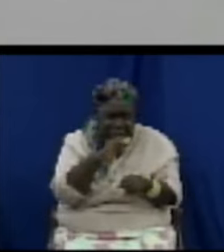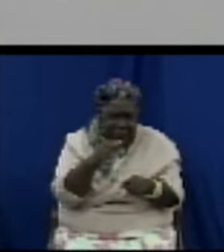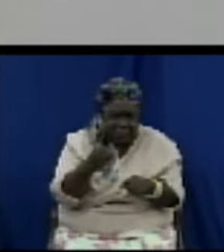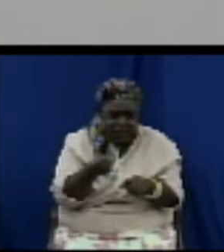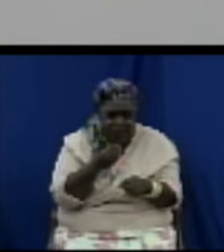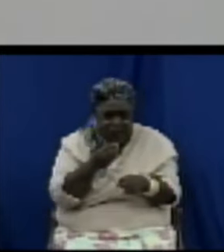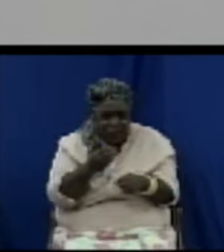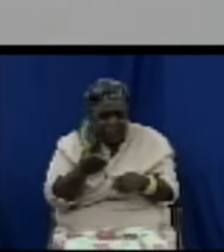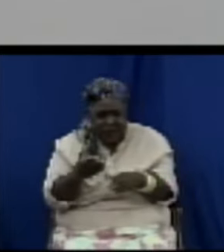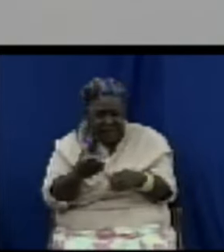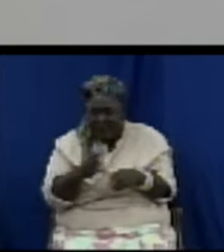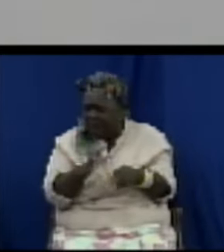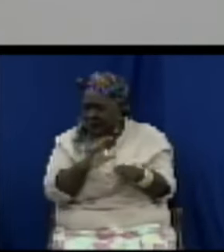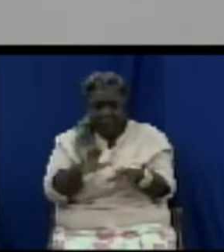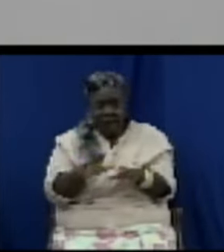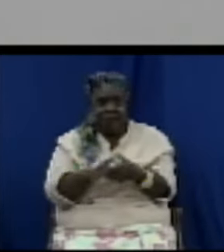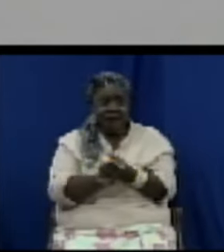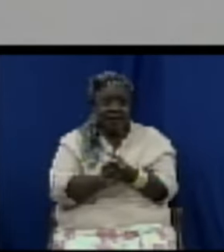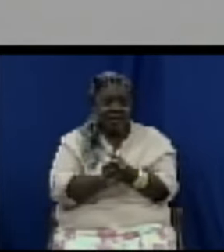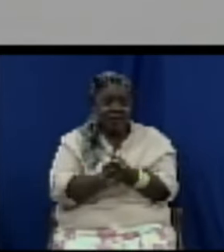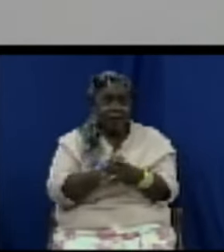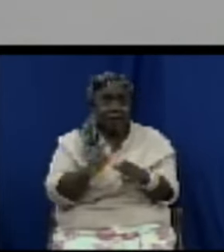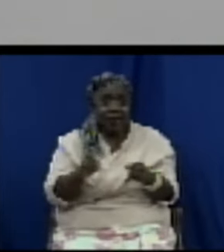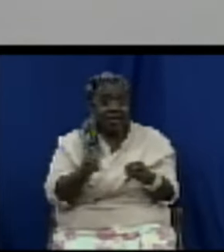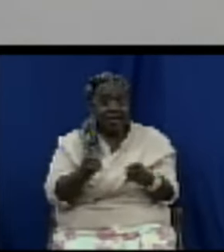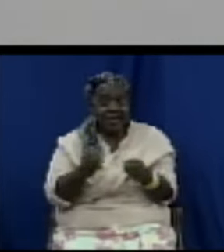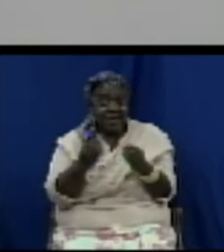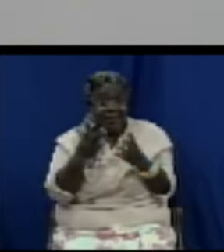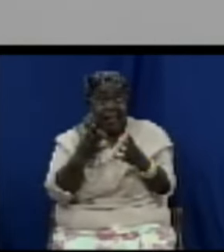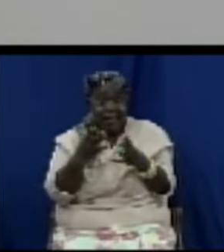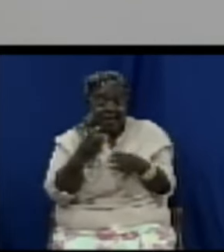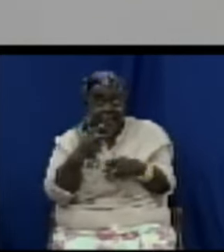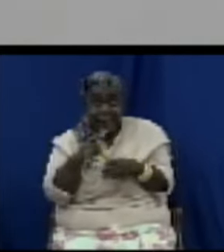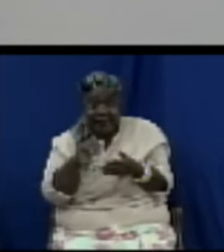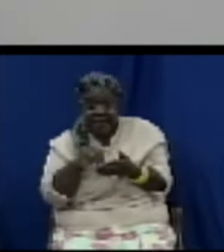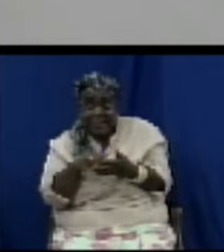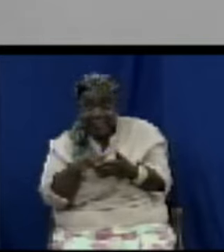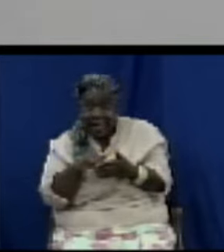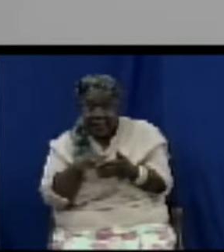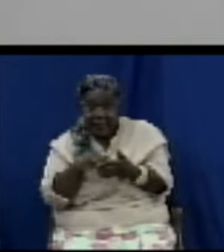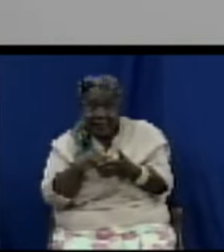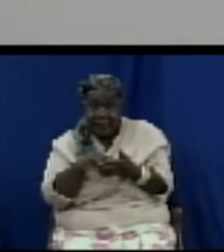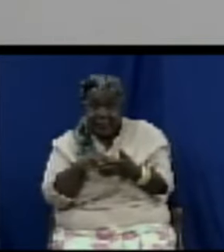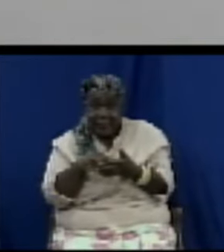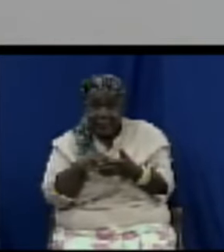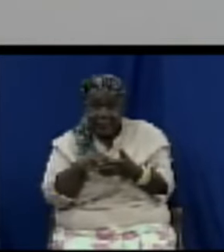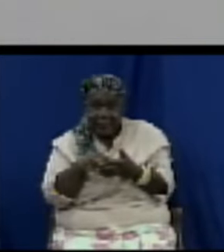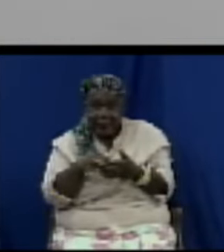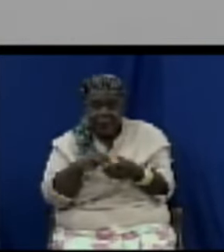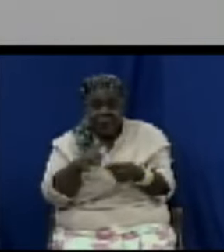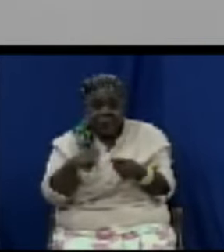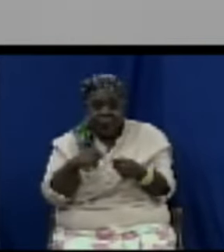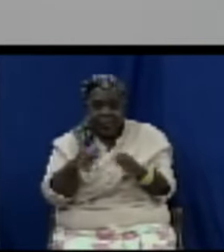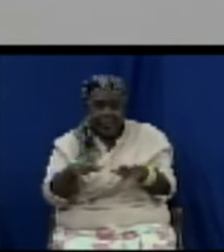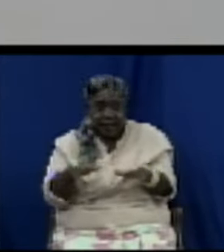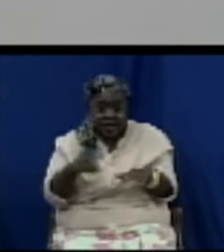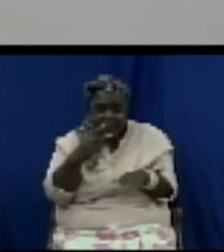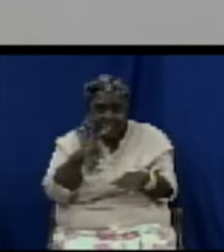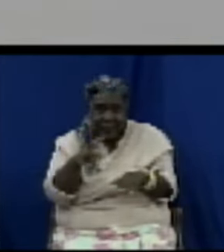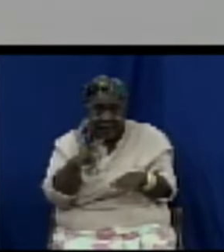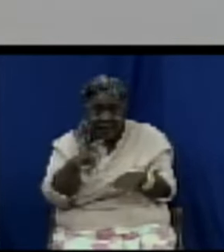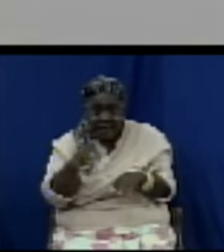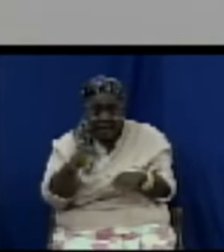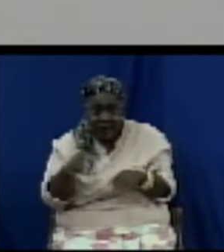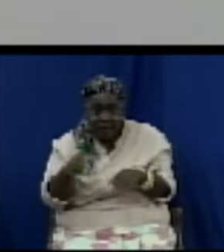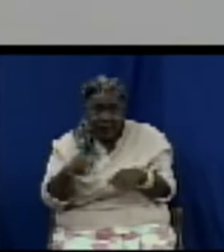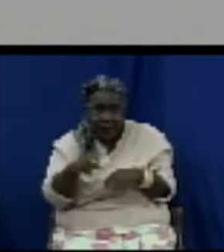landfill and one of the most shocking experiences students had was the garbage pickers